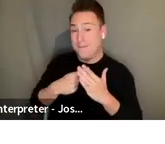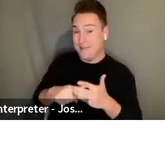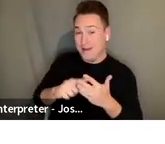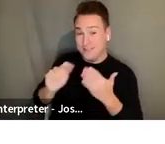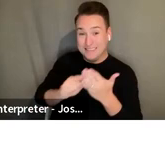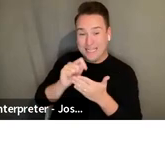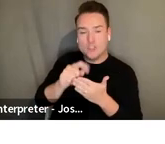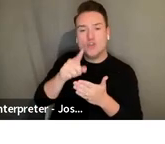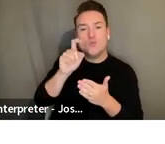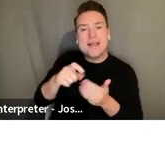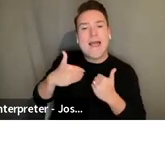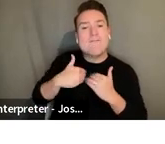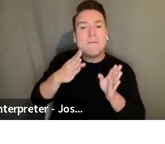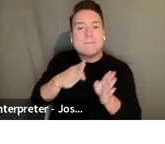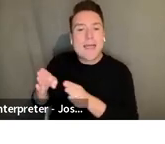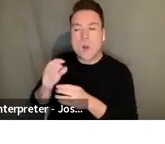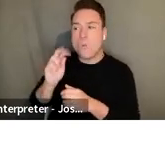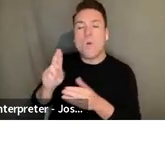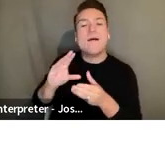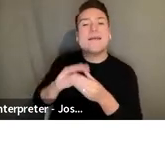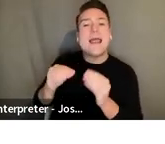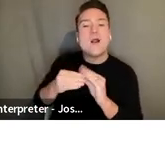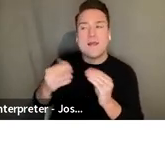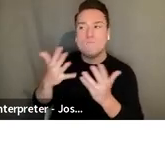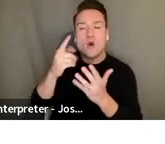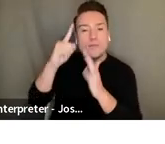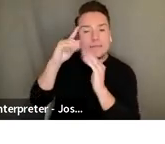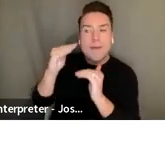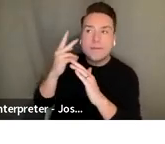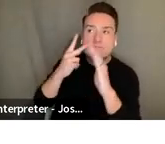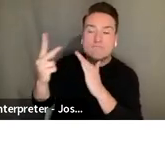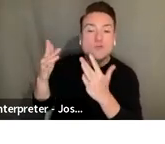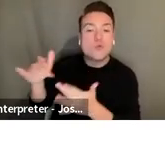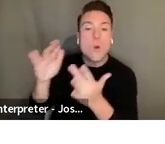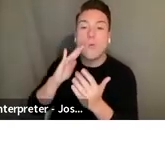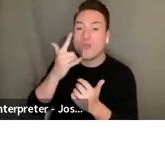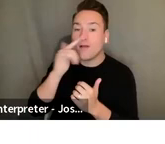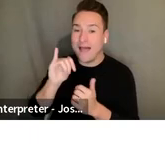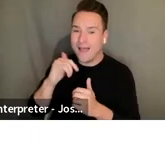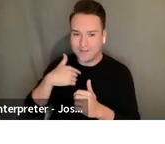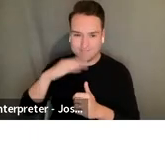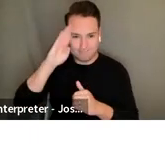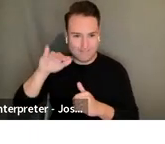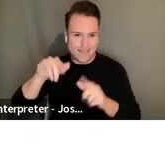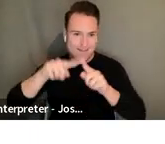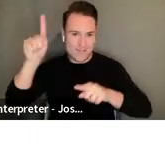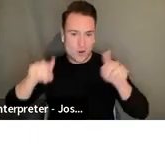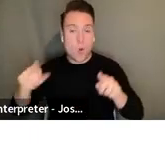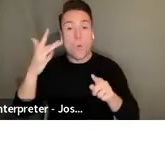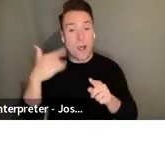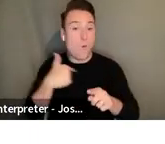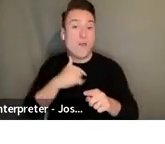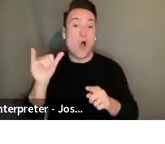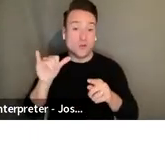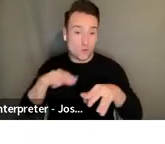narrative of what you anticipate touring looking like that can vary a lot especially since we do accept hybrid applications